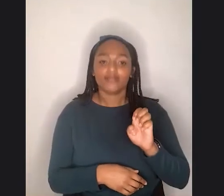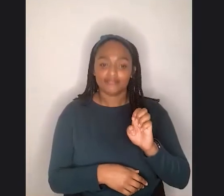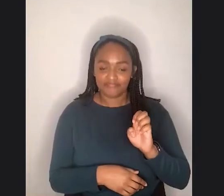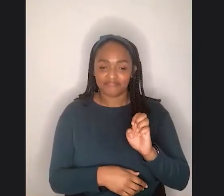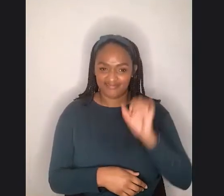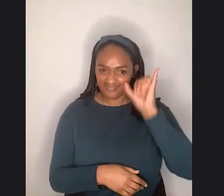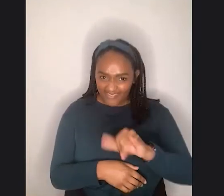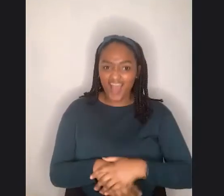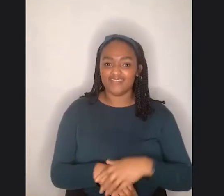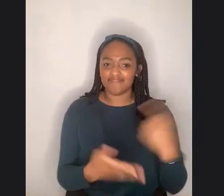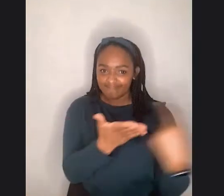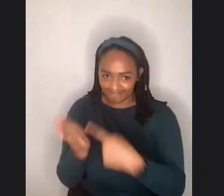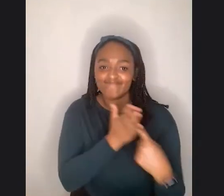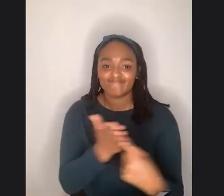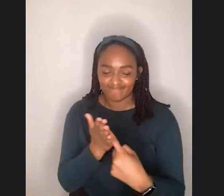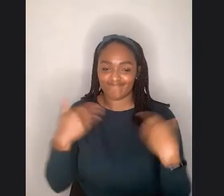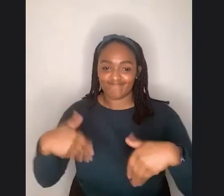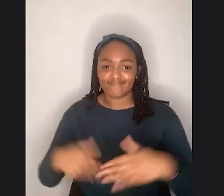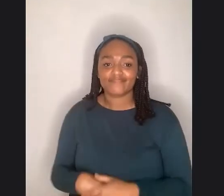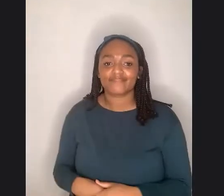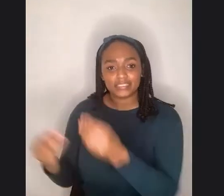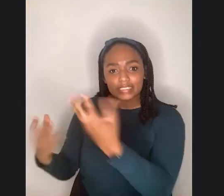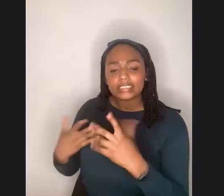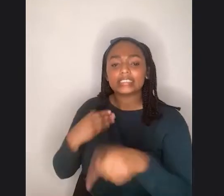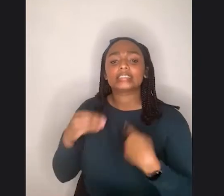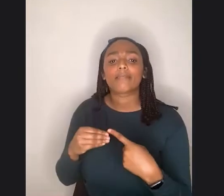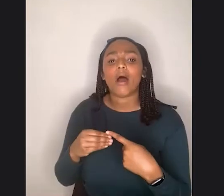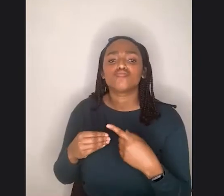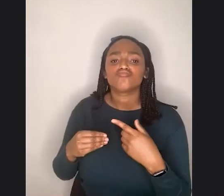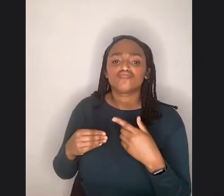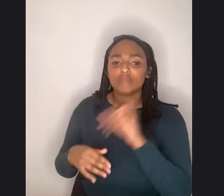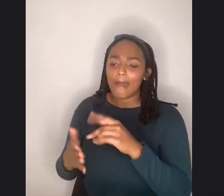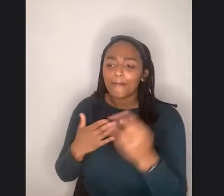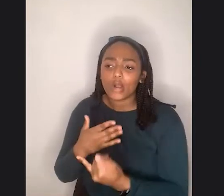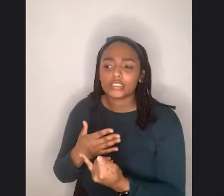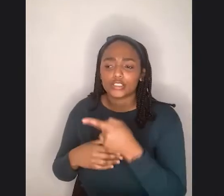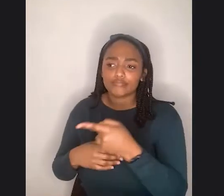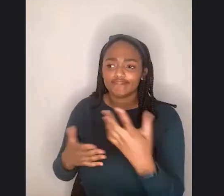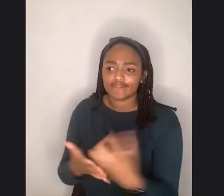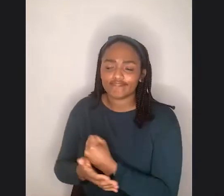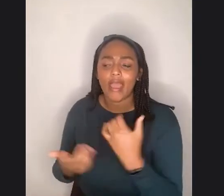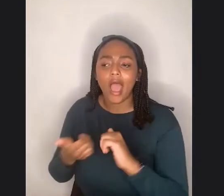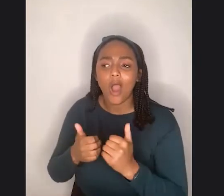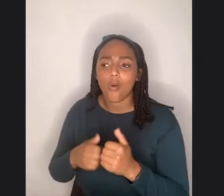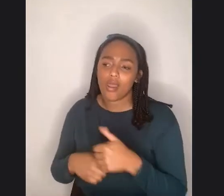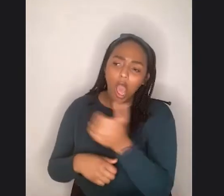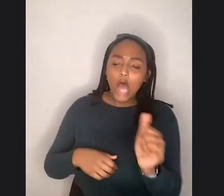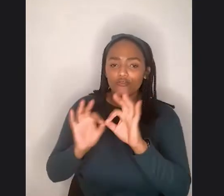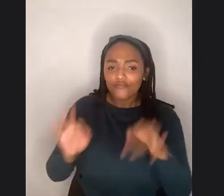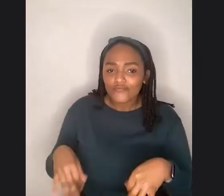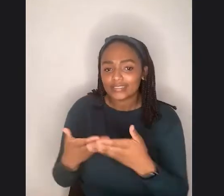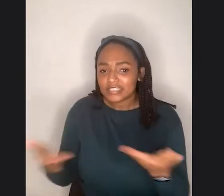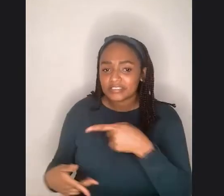talk about, um, well, tell us a little bit about how you got that project and then tell us about some of the other fun fashion things that you've done over your 10 years.